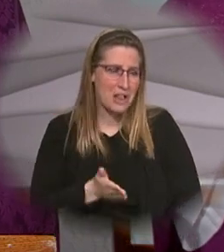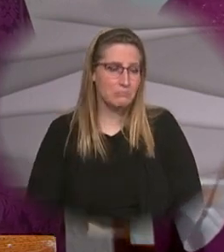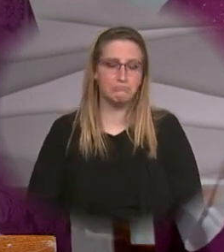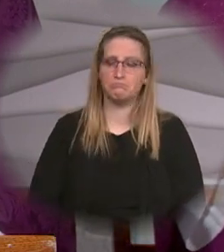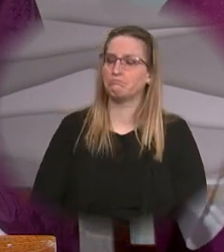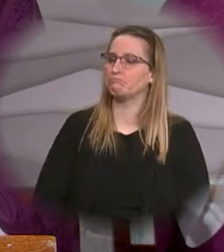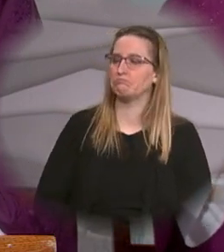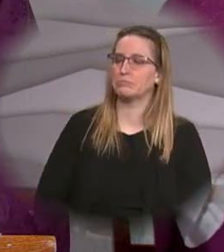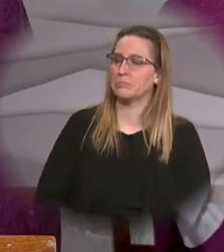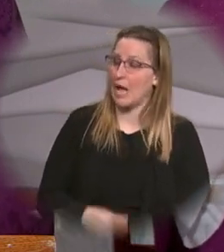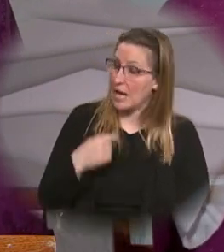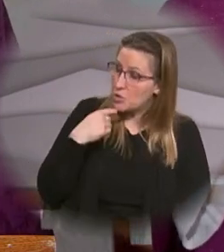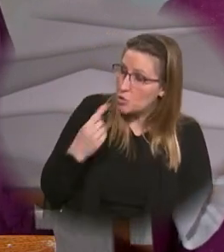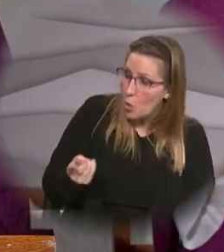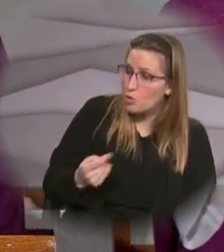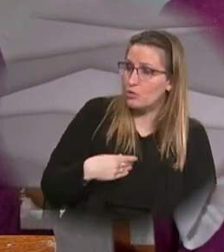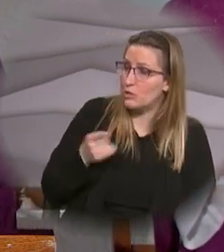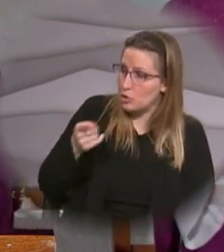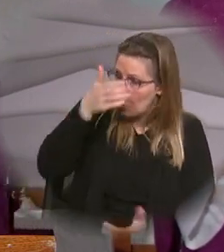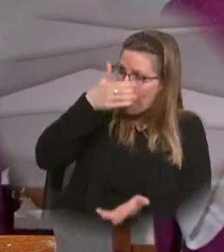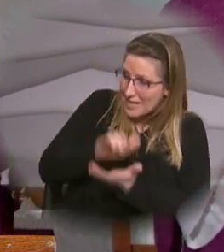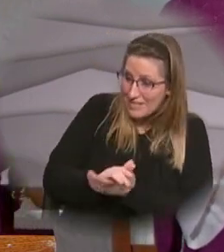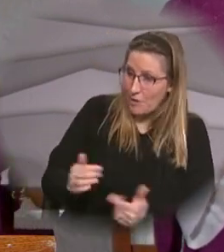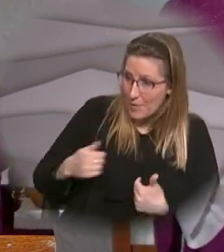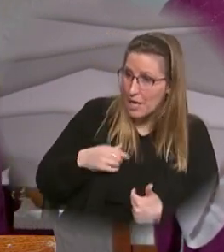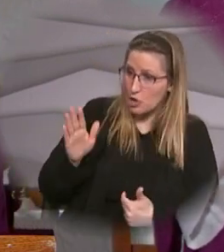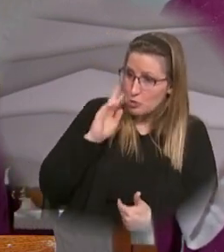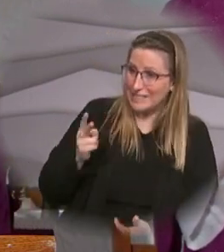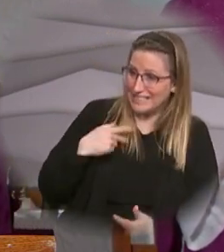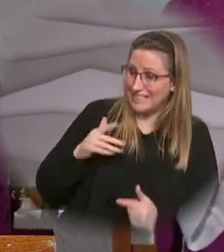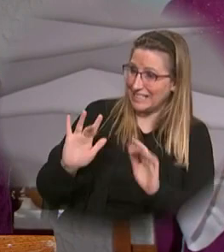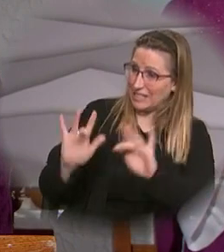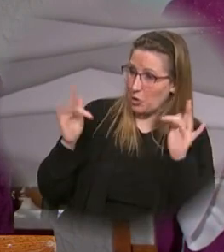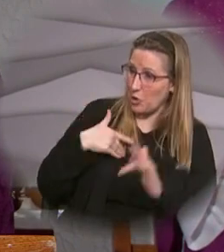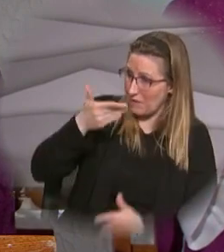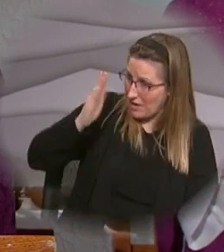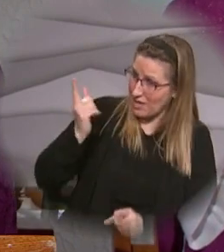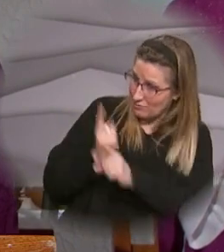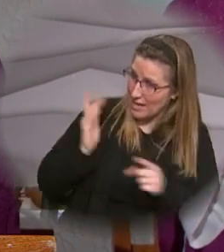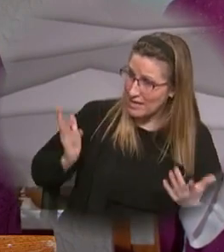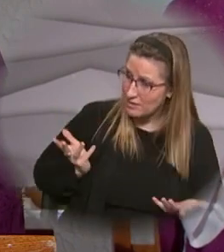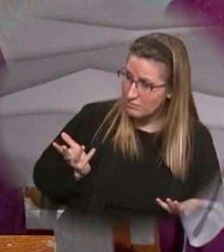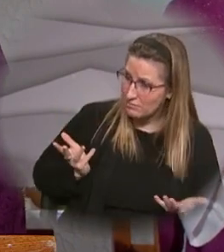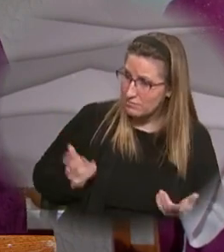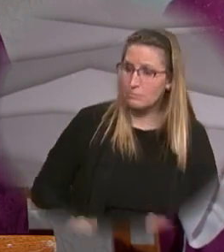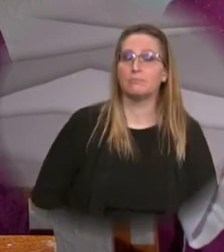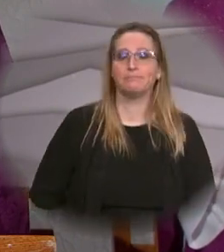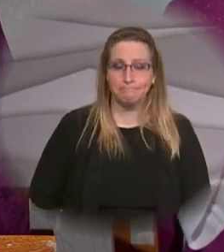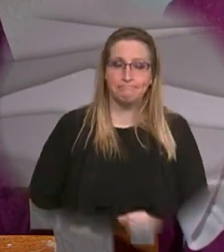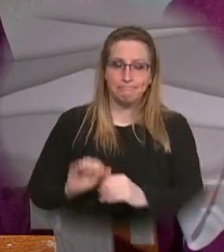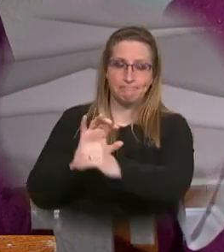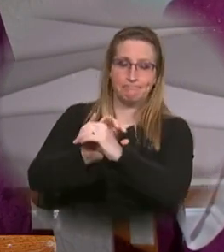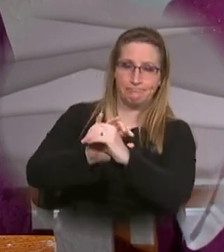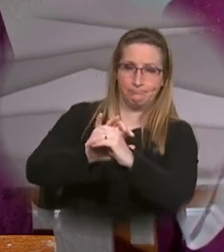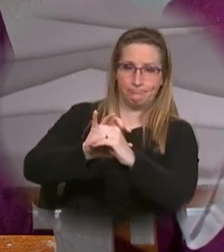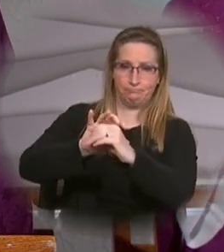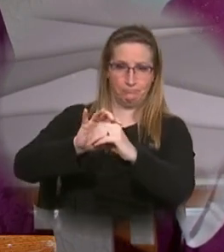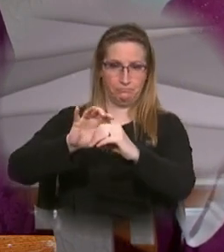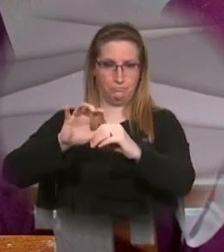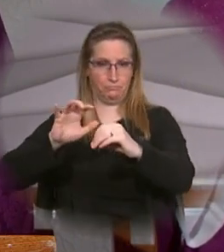Jesus said to her did I not tell you that if you believe you will see the glory of God so they took away the stone